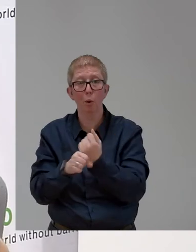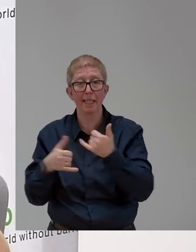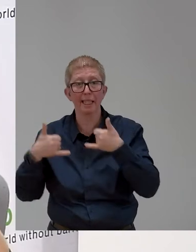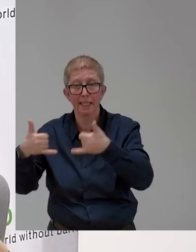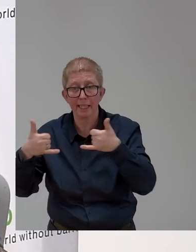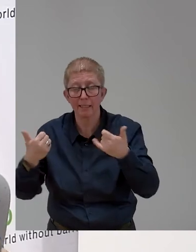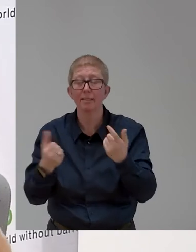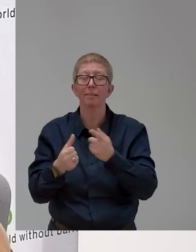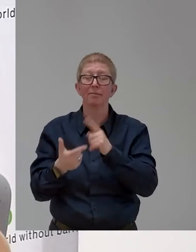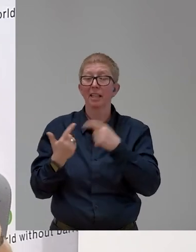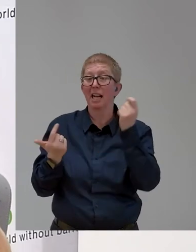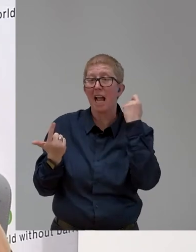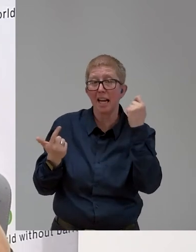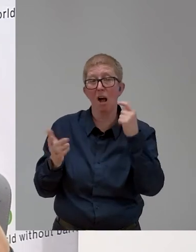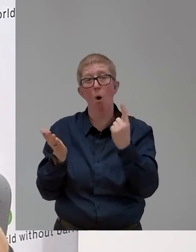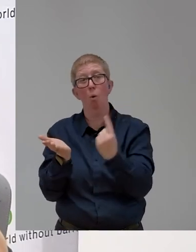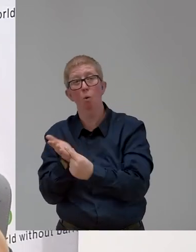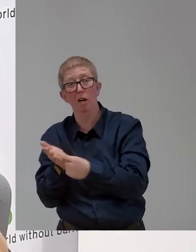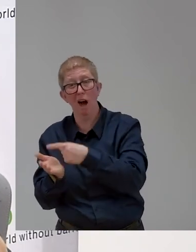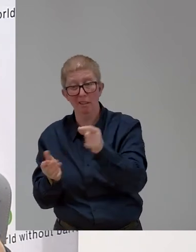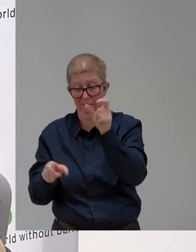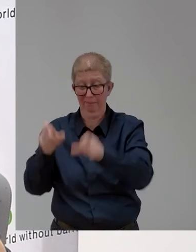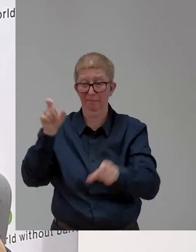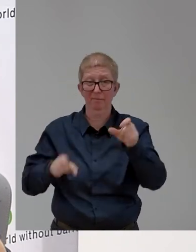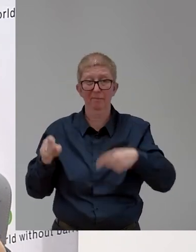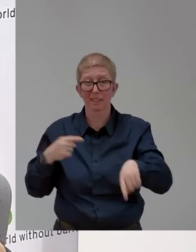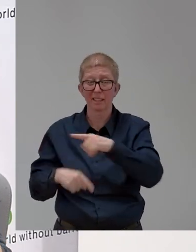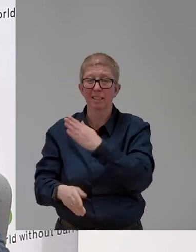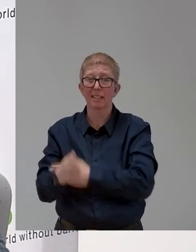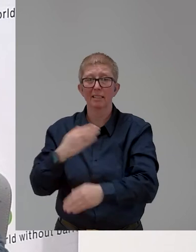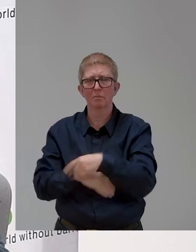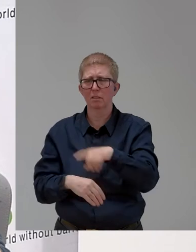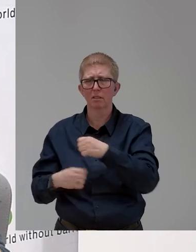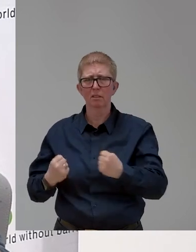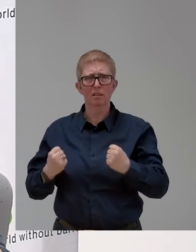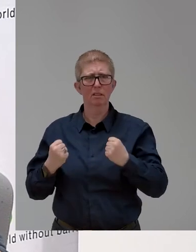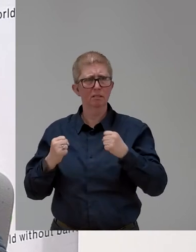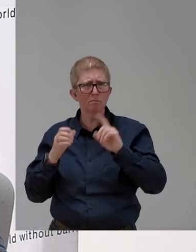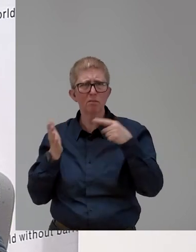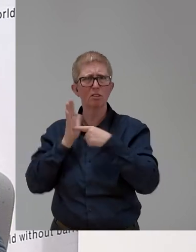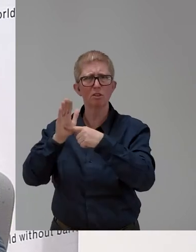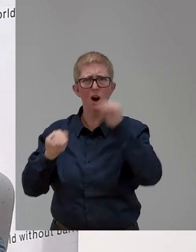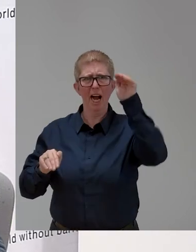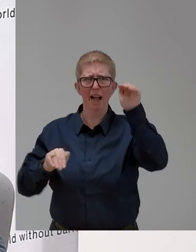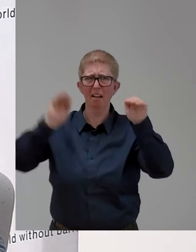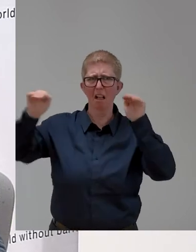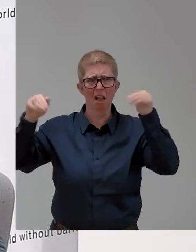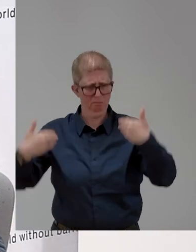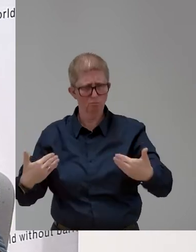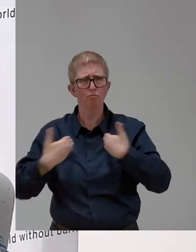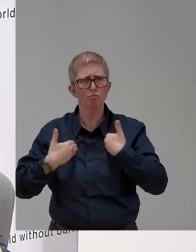persons with disabilities are, they have strong voices. And really sort of they are advocates for themselves